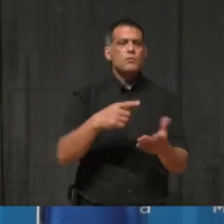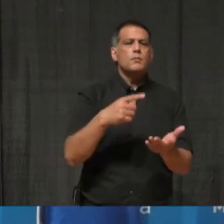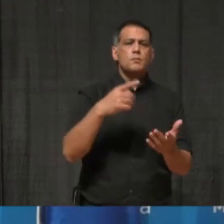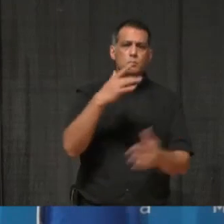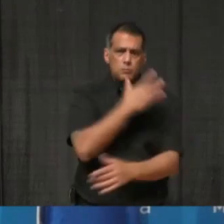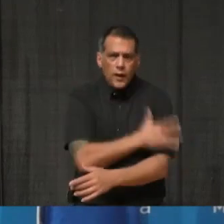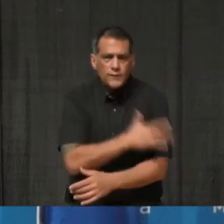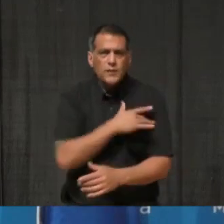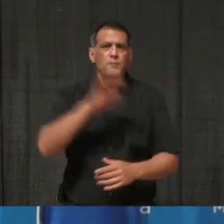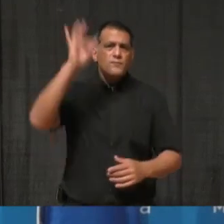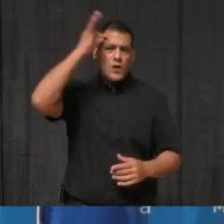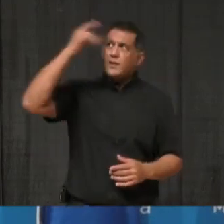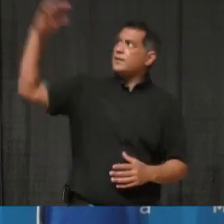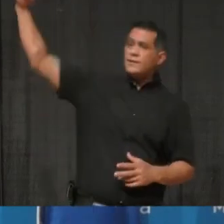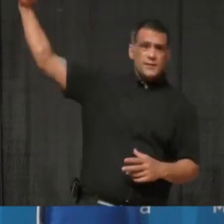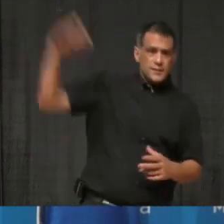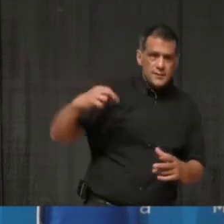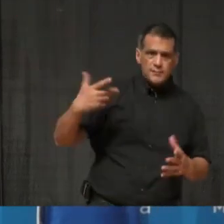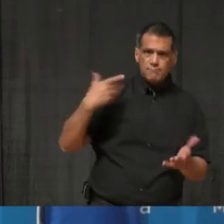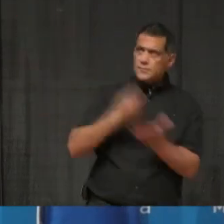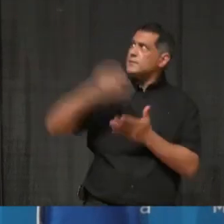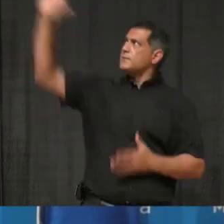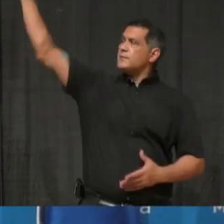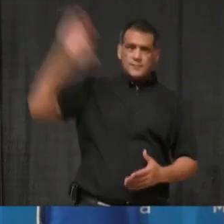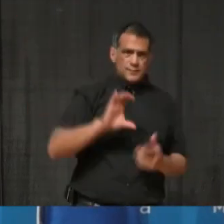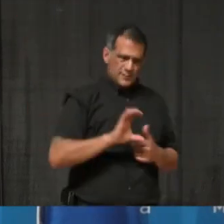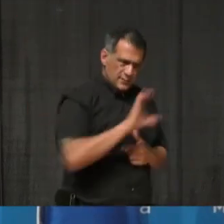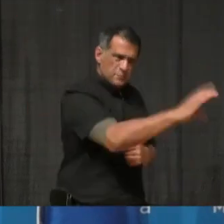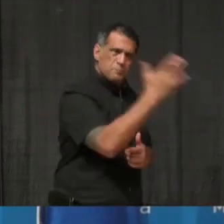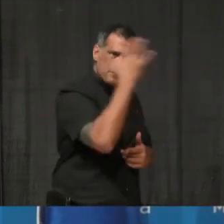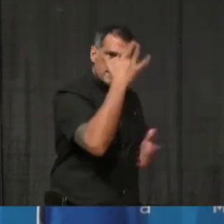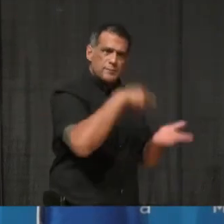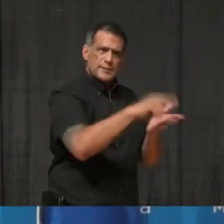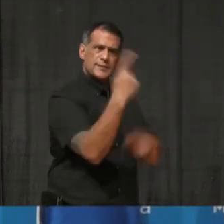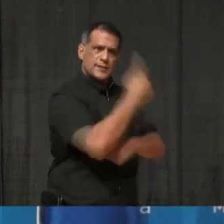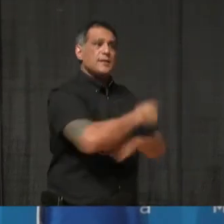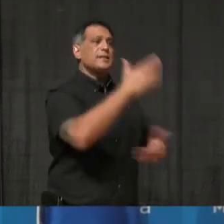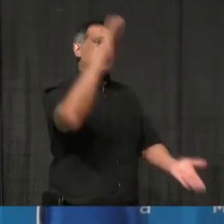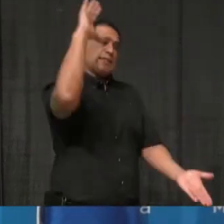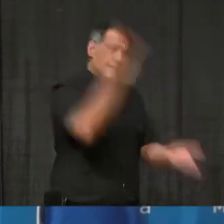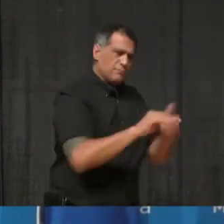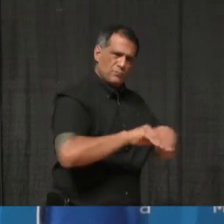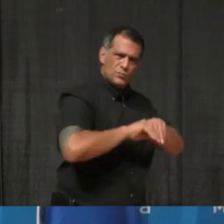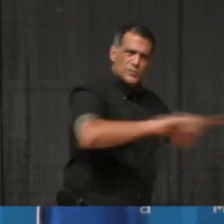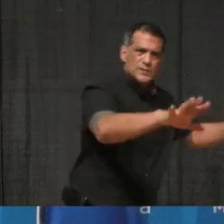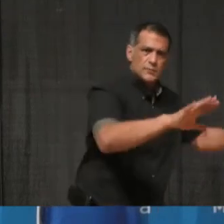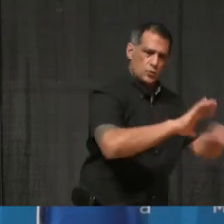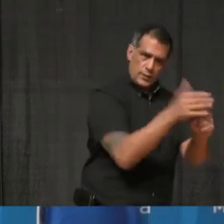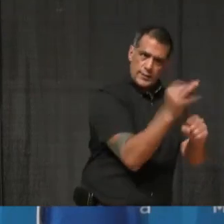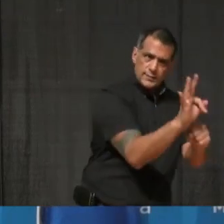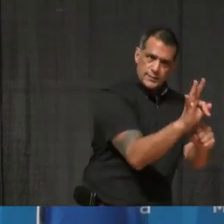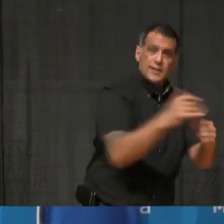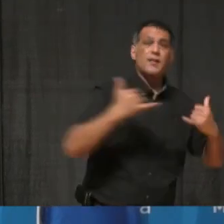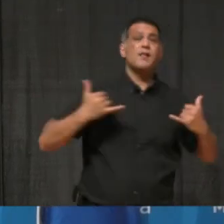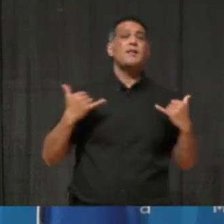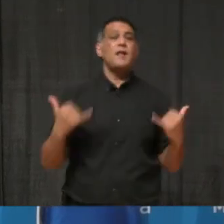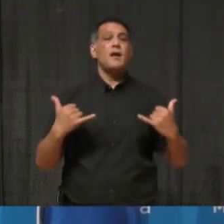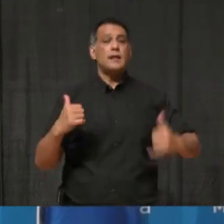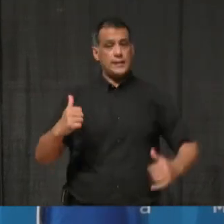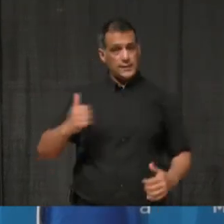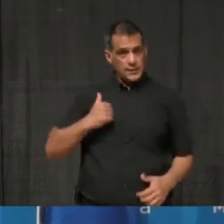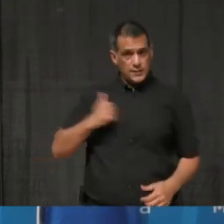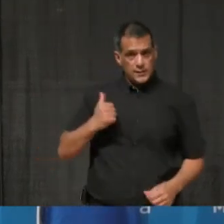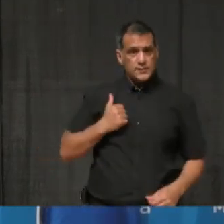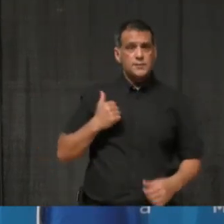to address the ongoing spread of COVID-19. The reality is that the current Canada Recovery Sickness